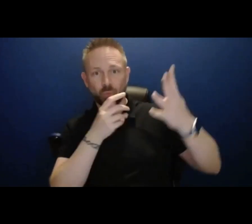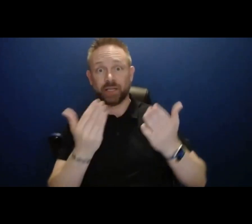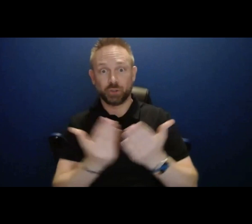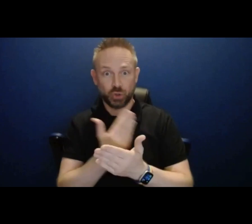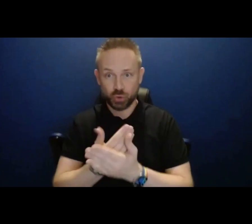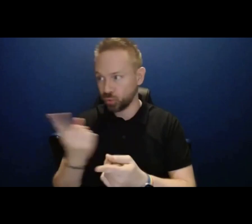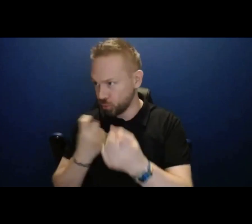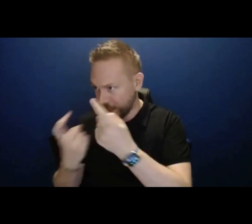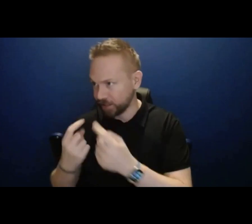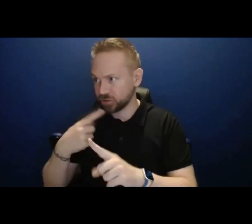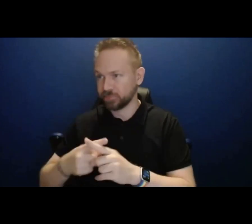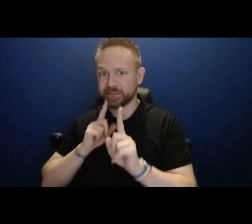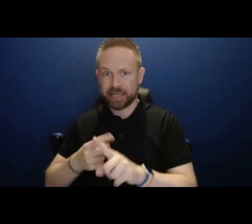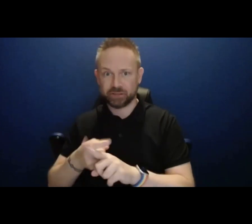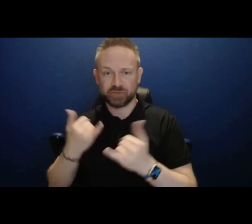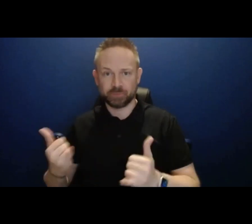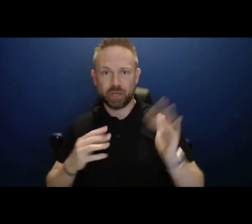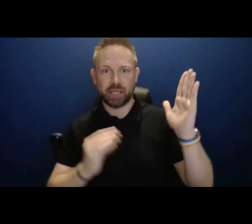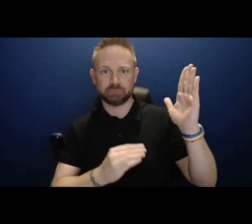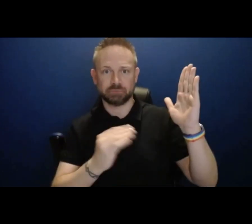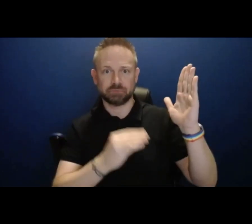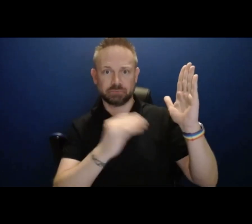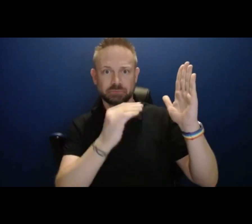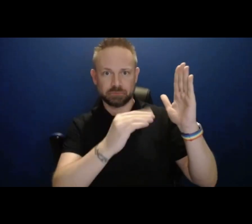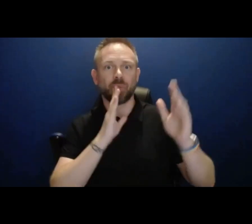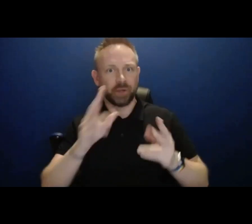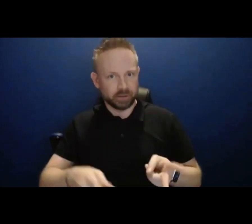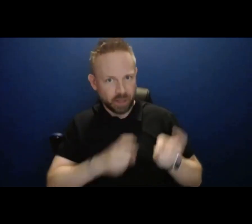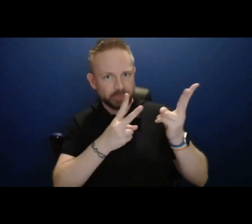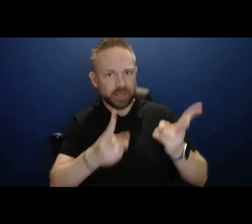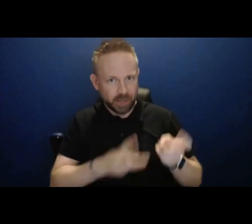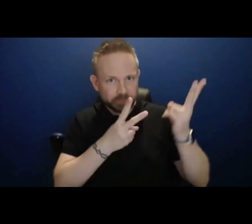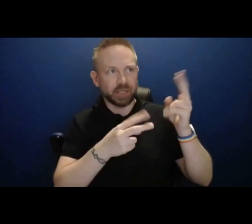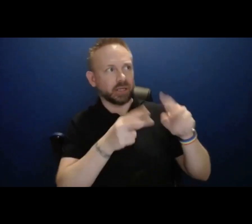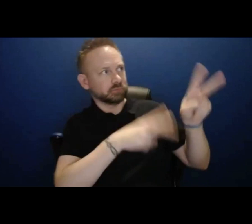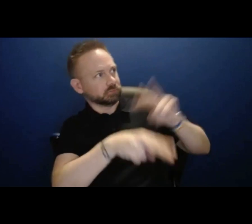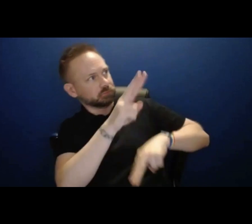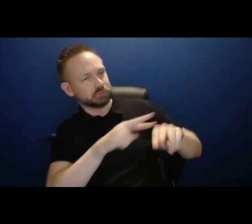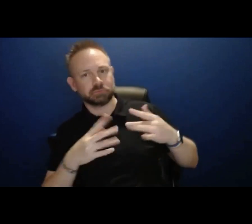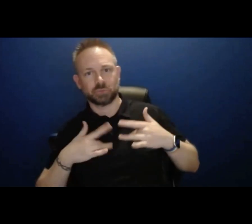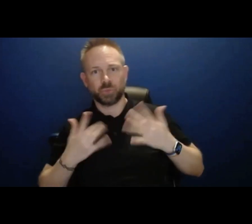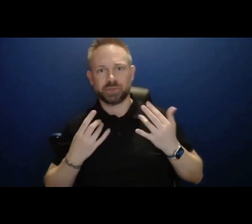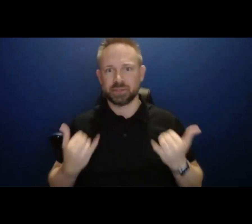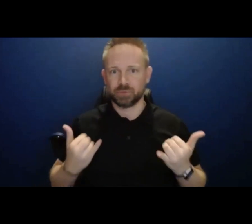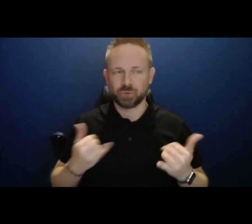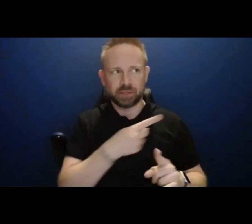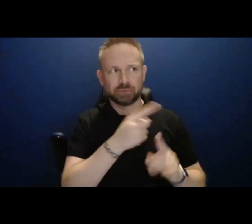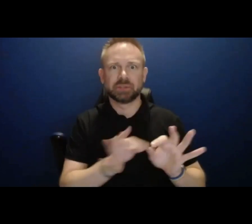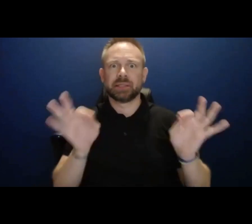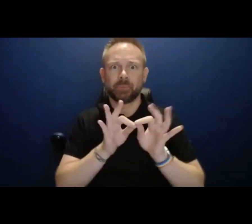and answers from today. We do try to build on that after each one of these sessions so that we can communicate that important information.